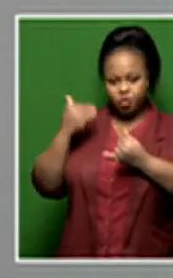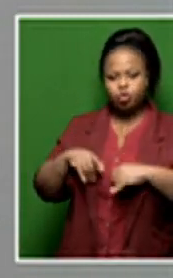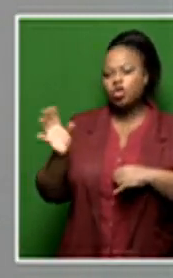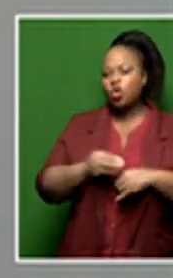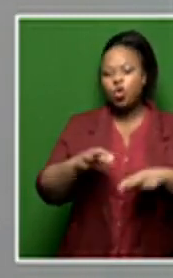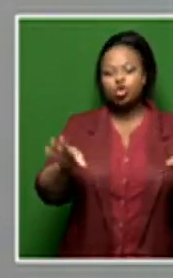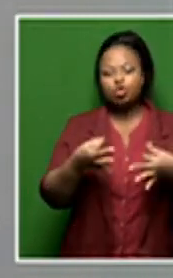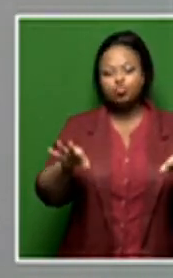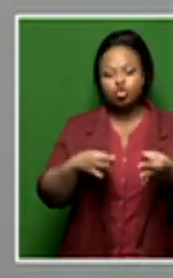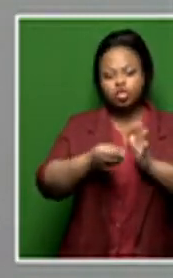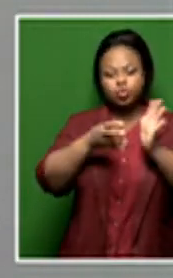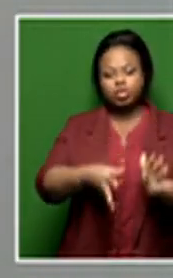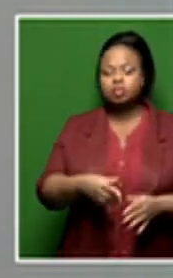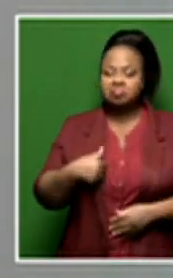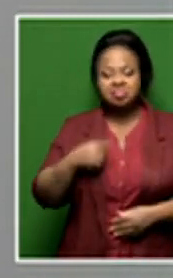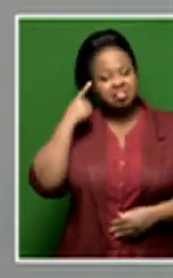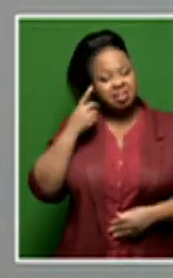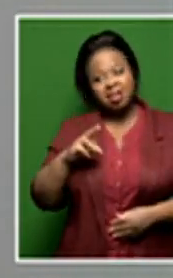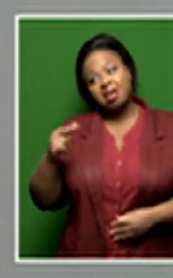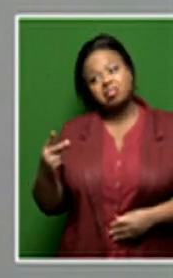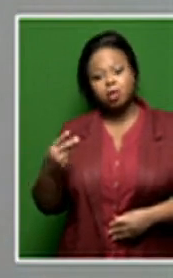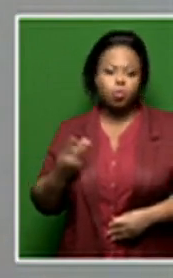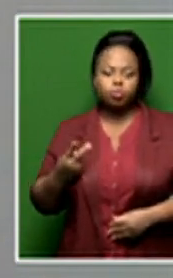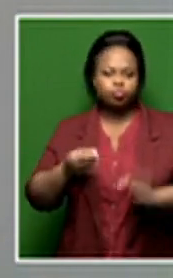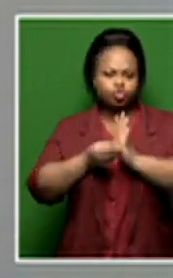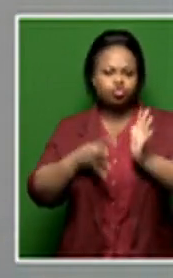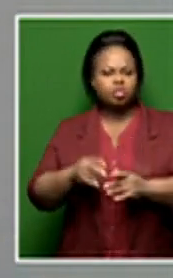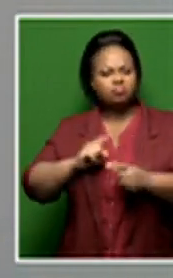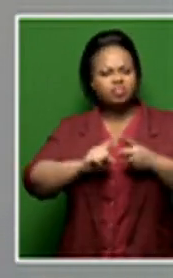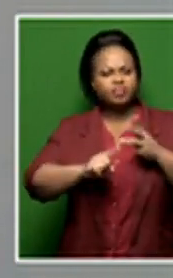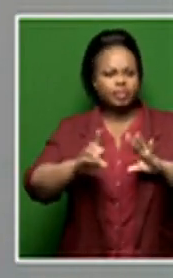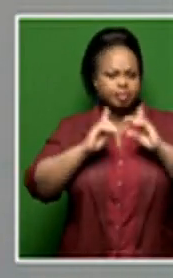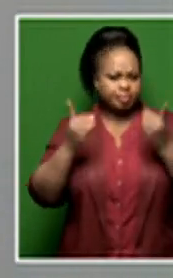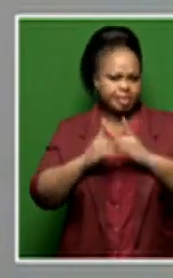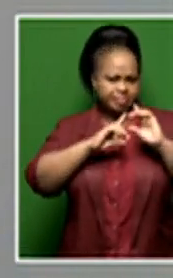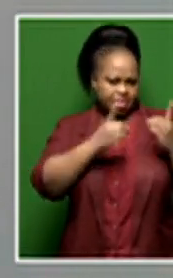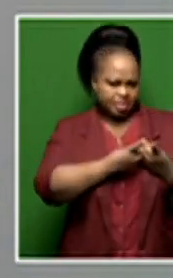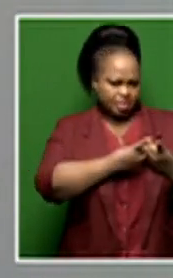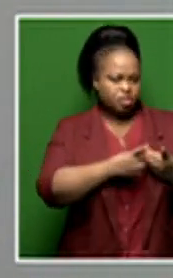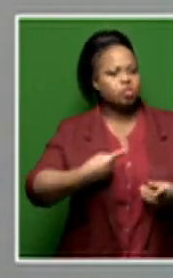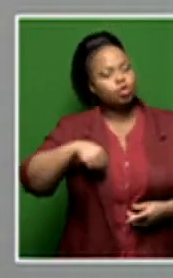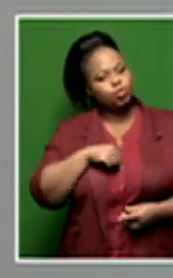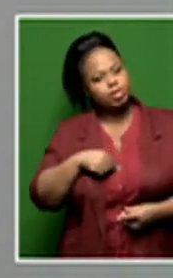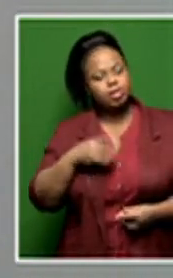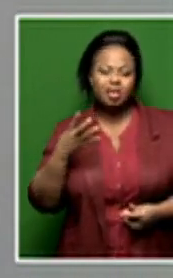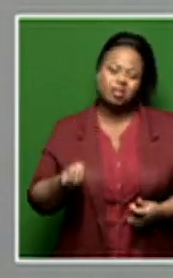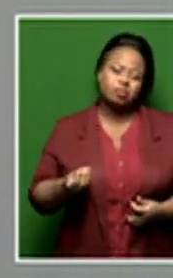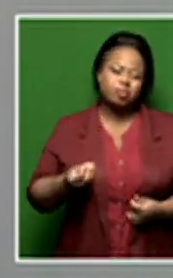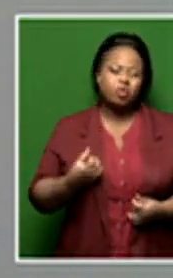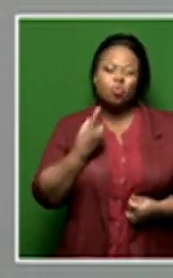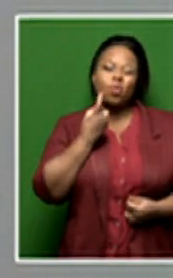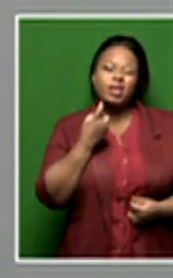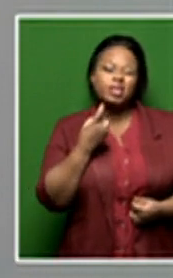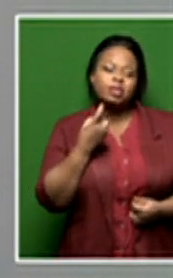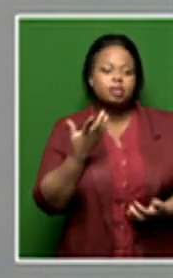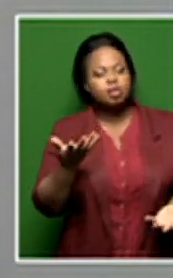music students and I presume other, you know, students from other departments, we had to have one BA